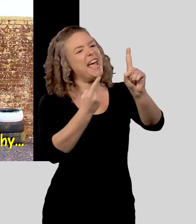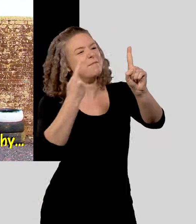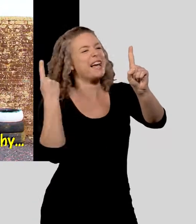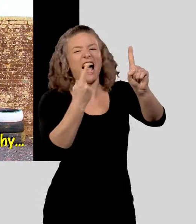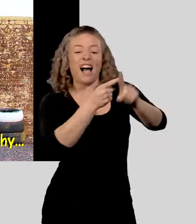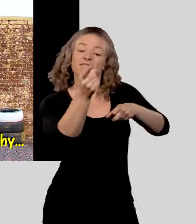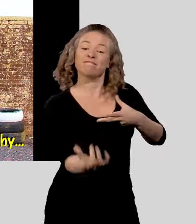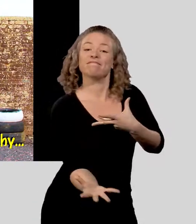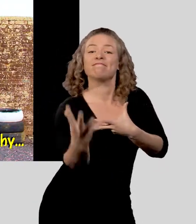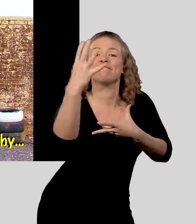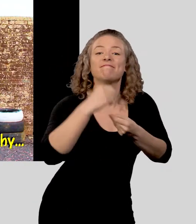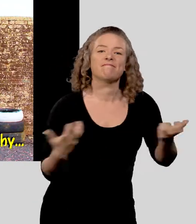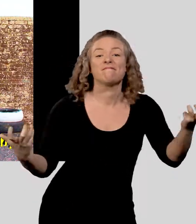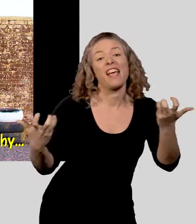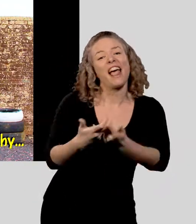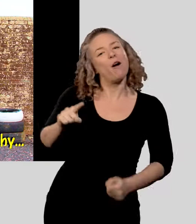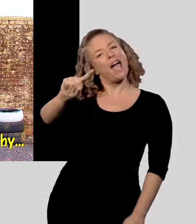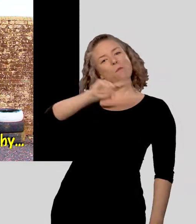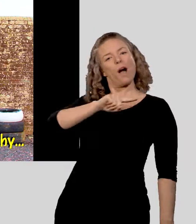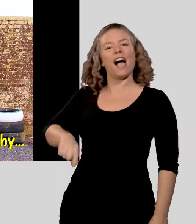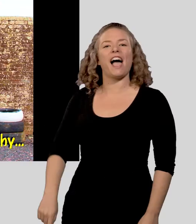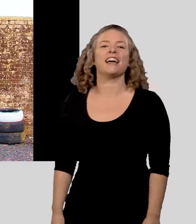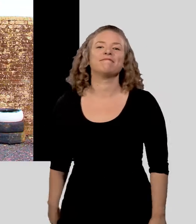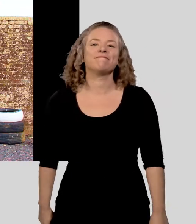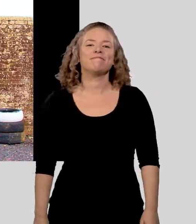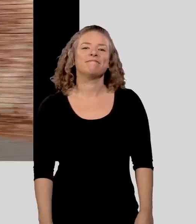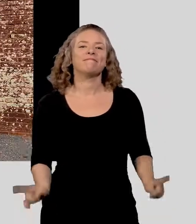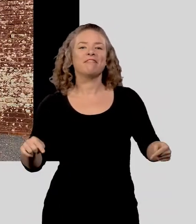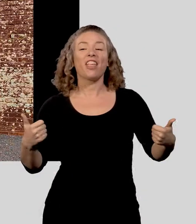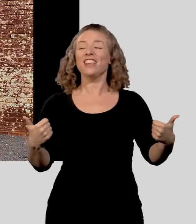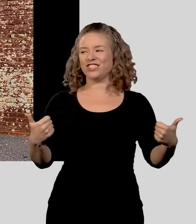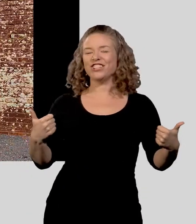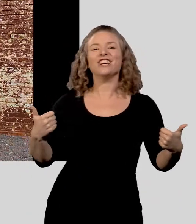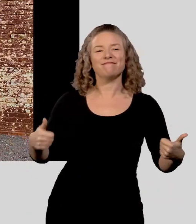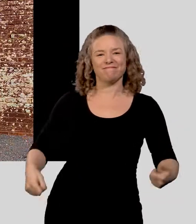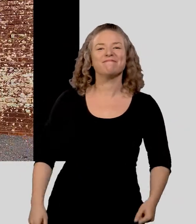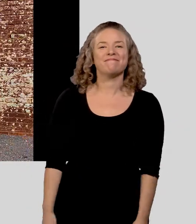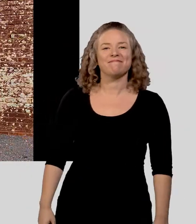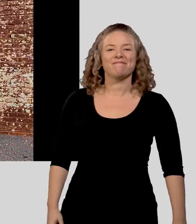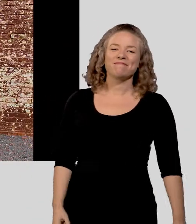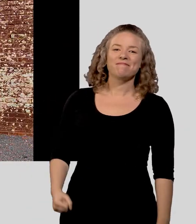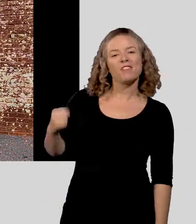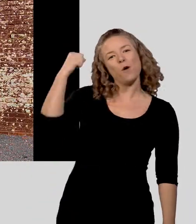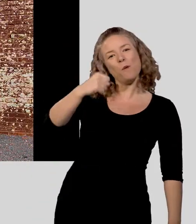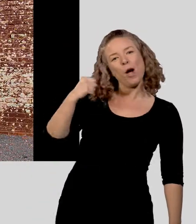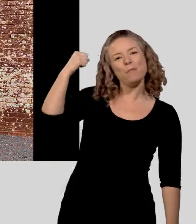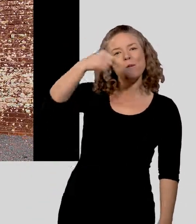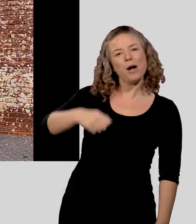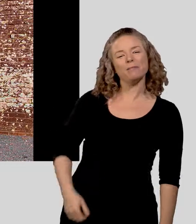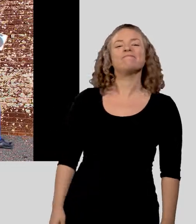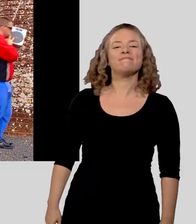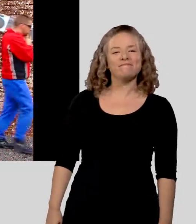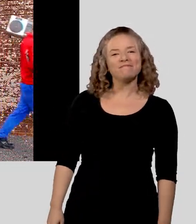we're aiming high, that's where you come in and here's why Hey, this is really good